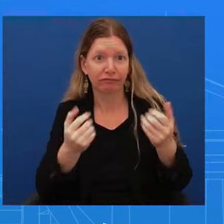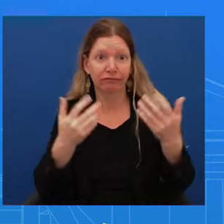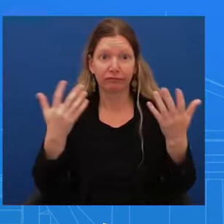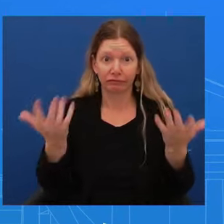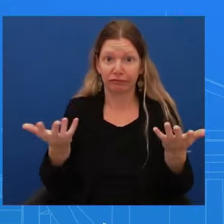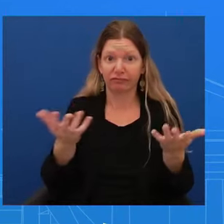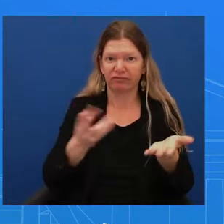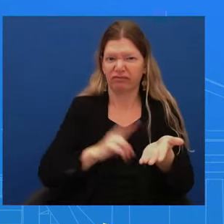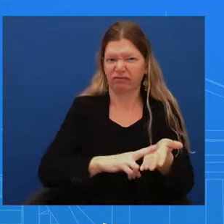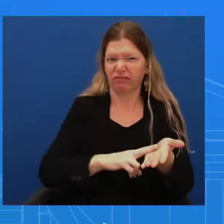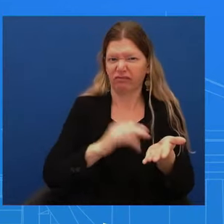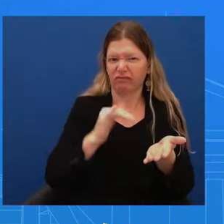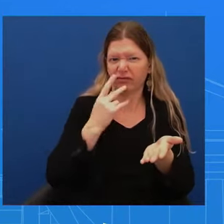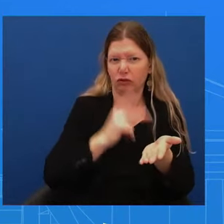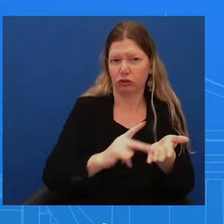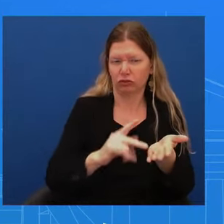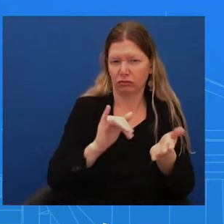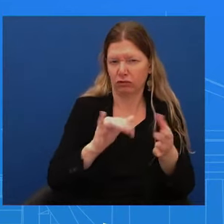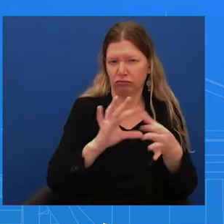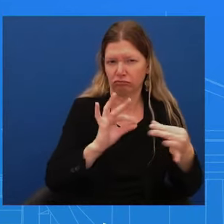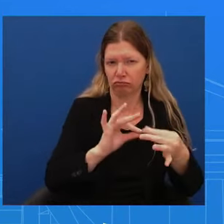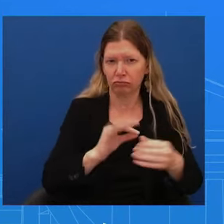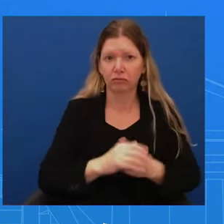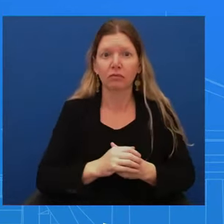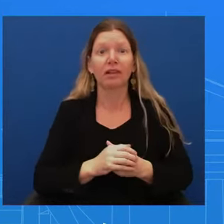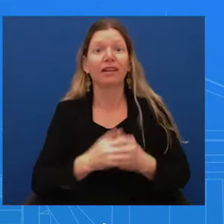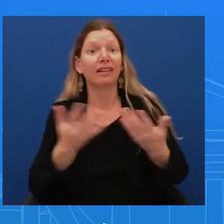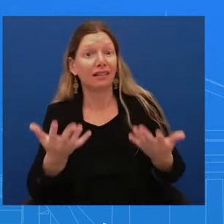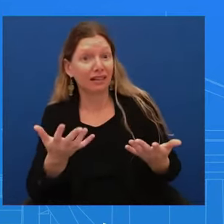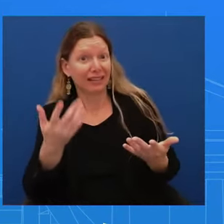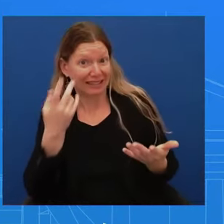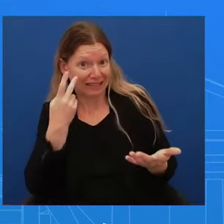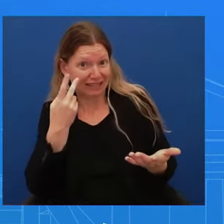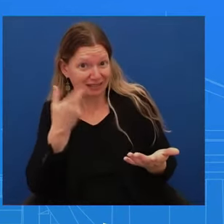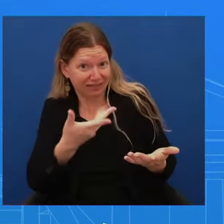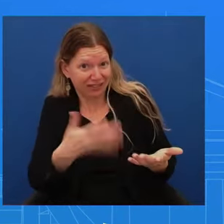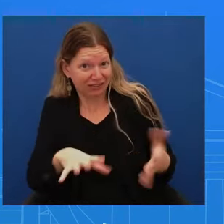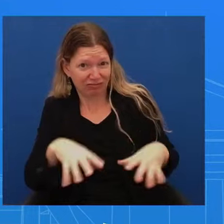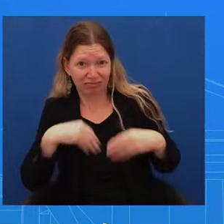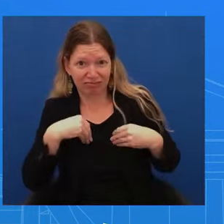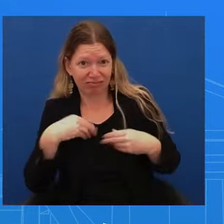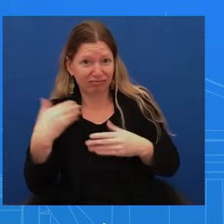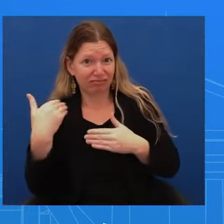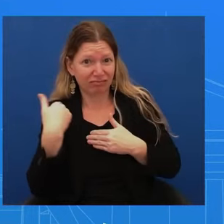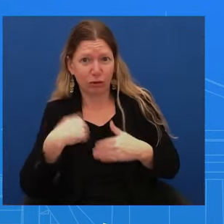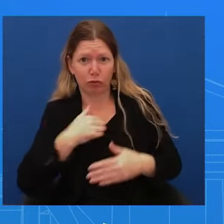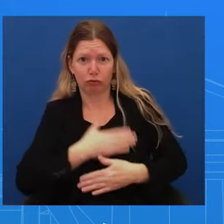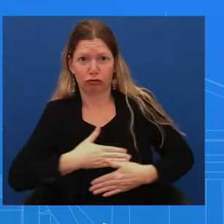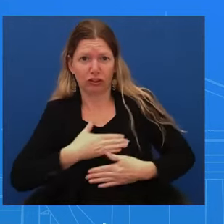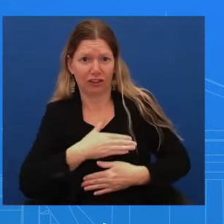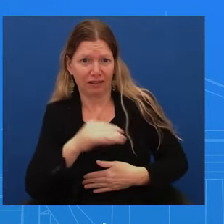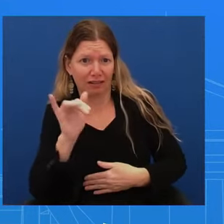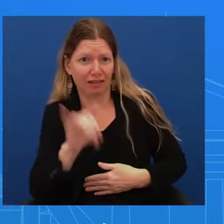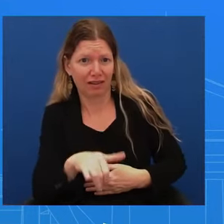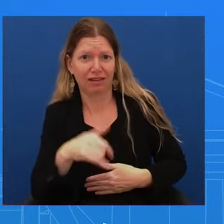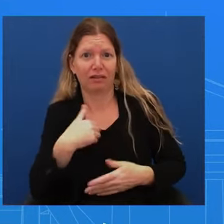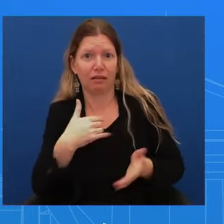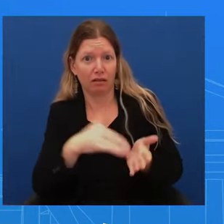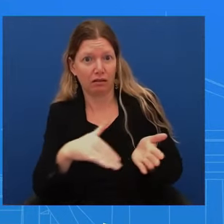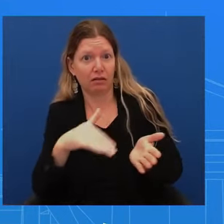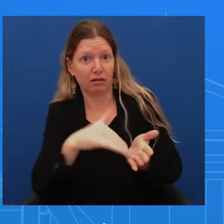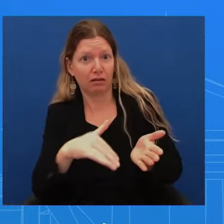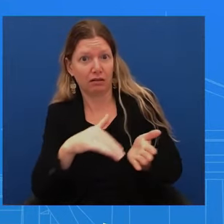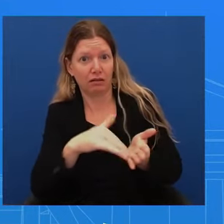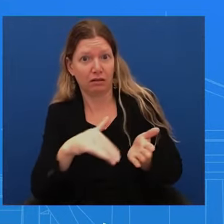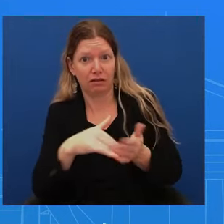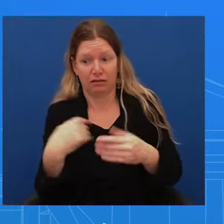that I've stated multiple times at this podium in the past couple of minutes is that the Pentagon is going to do a full review. We're going to let that review happen.